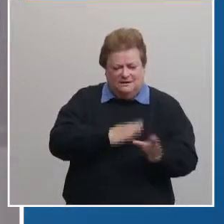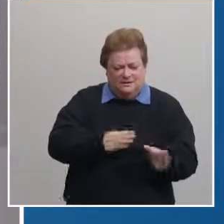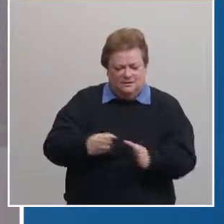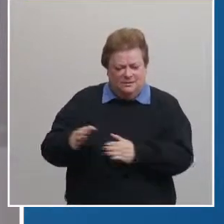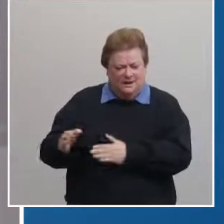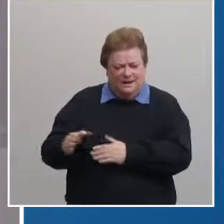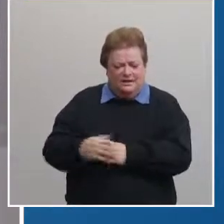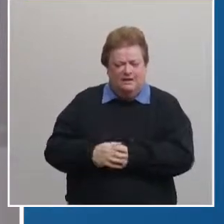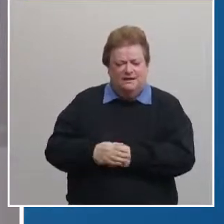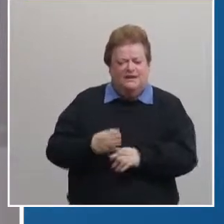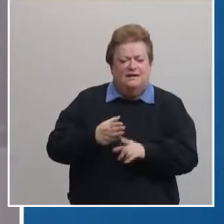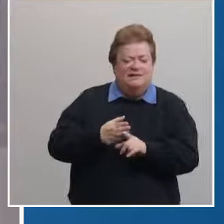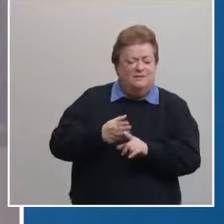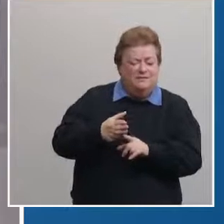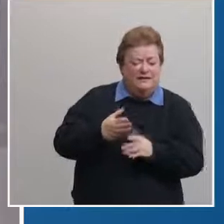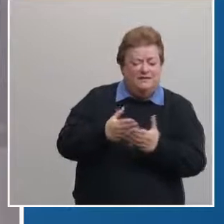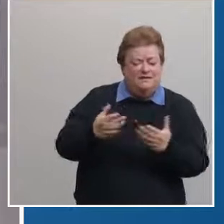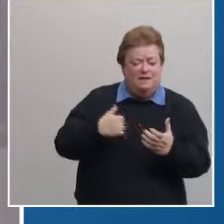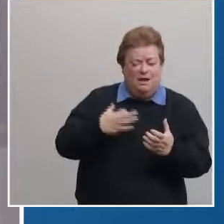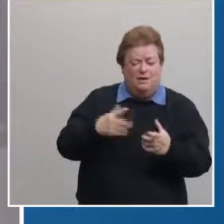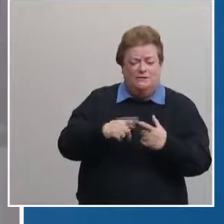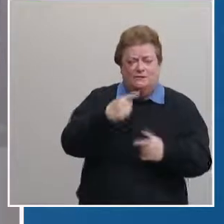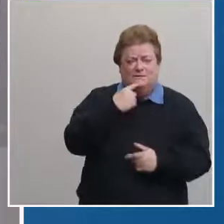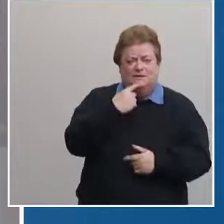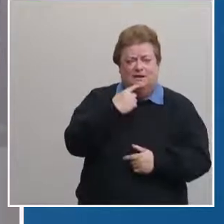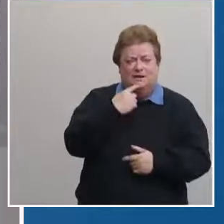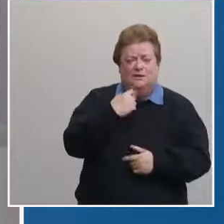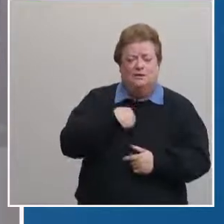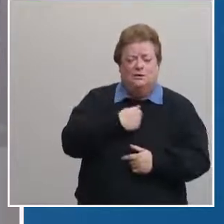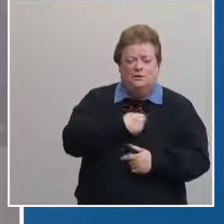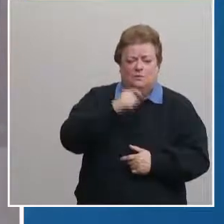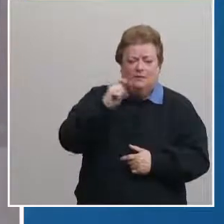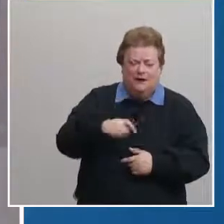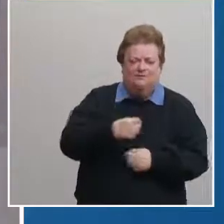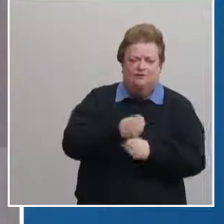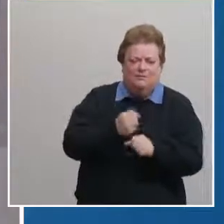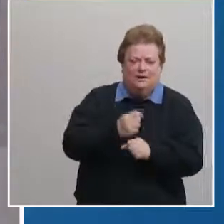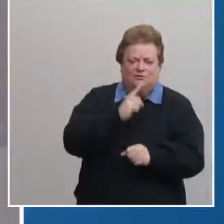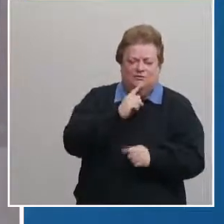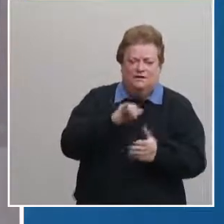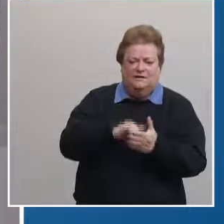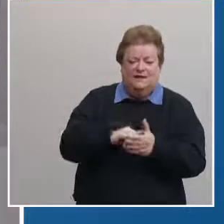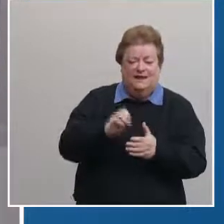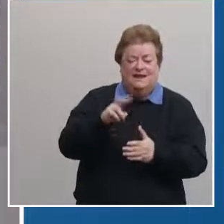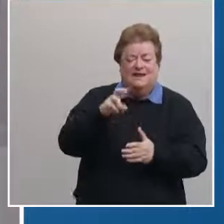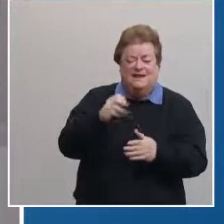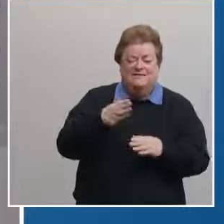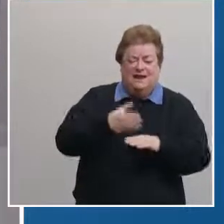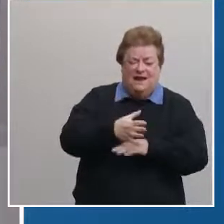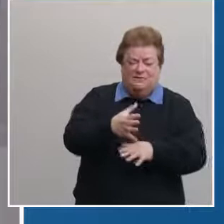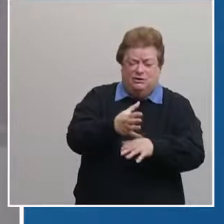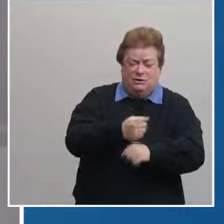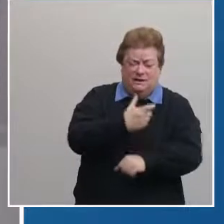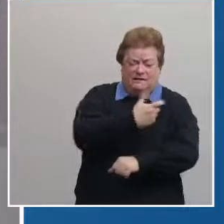life i guess the main thing that i would also say is we still need to make sure that even after vaccination i would really consider having